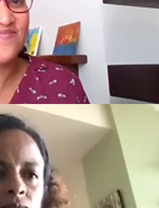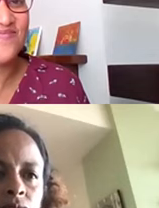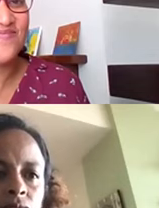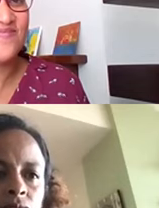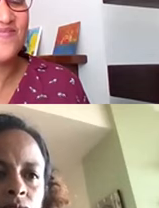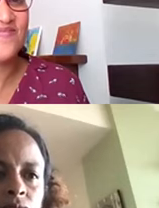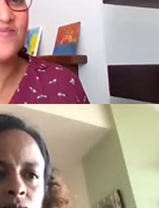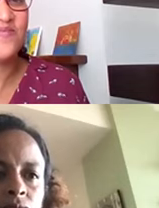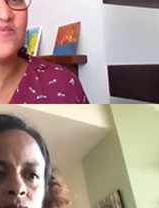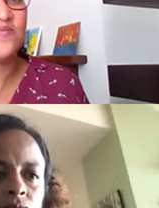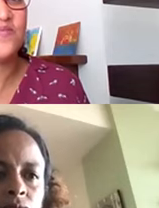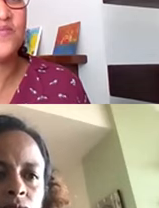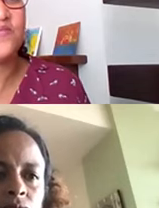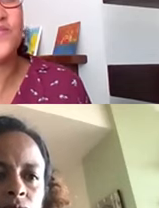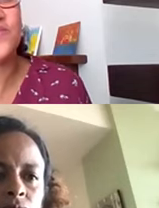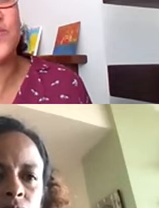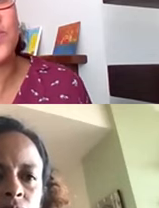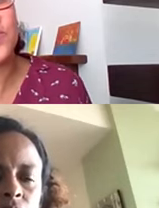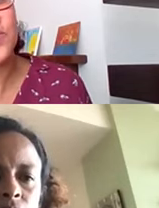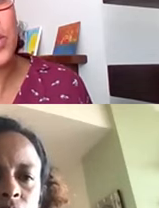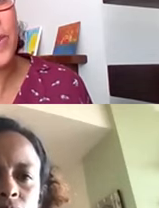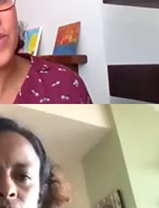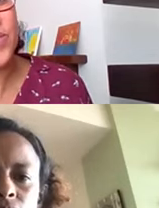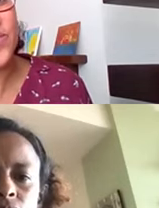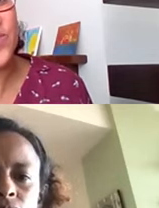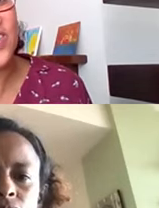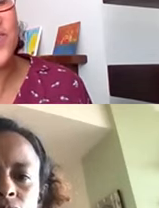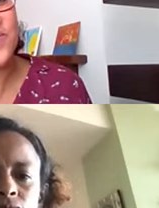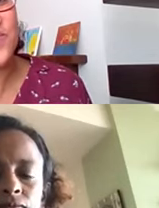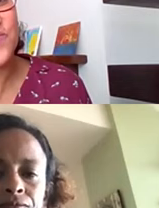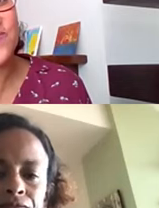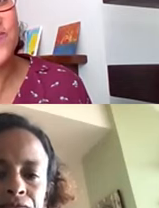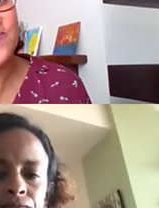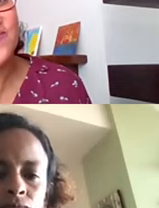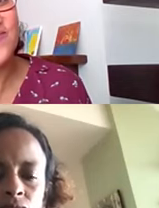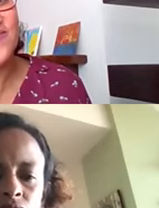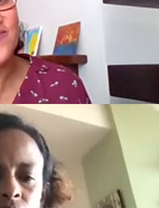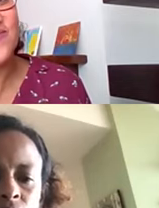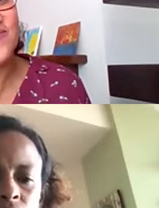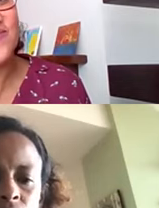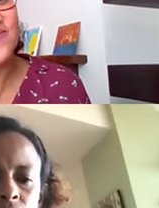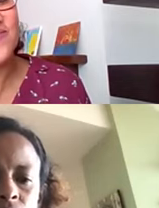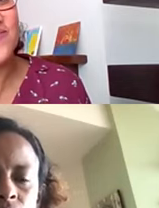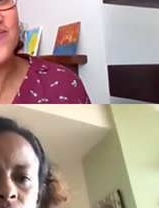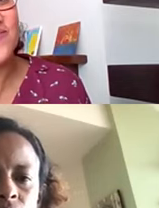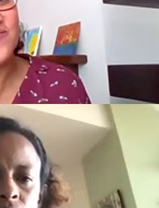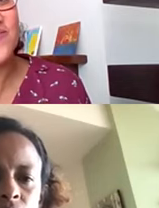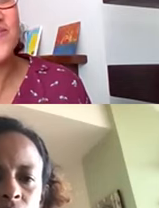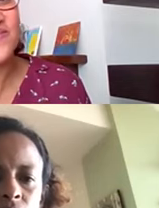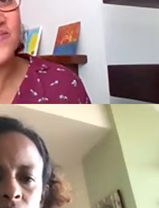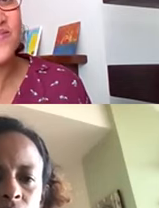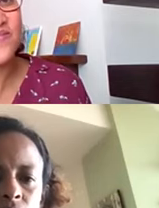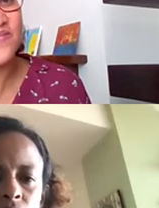to me, um, when you don't have, you know, if I'm talking about DRI's experience, all the directors, we are professional